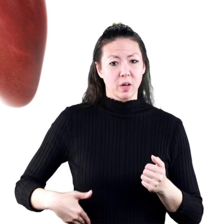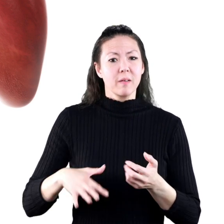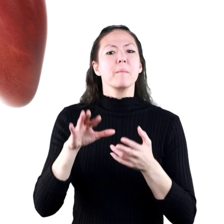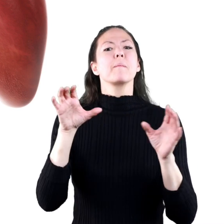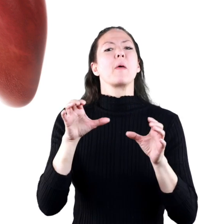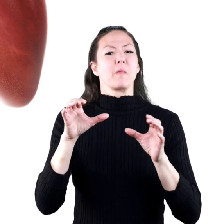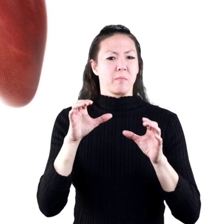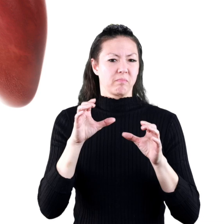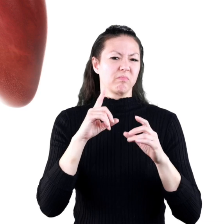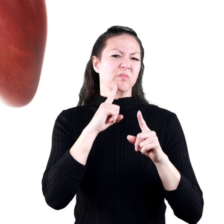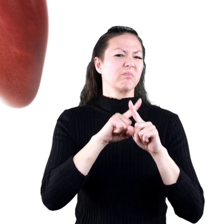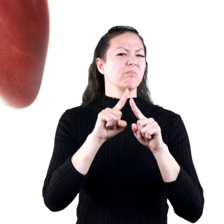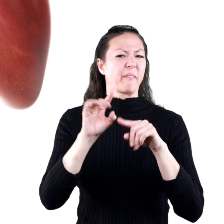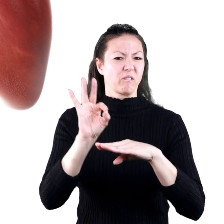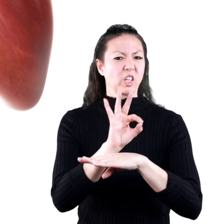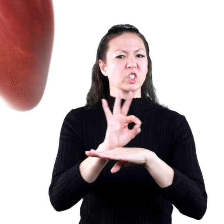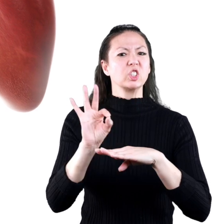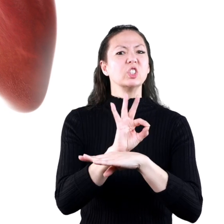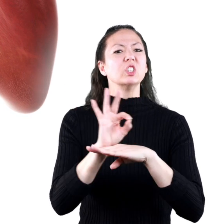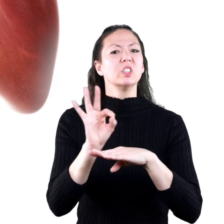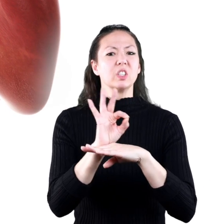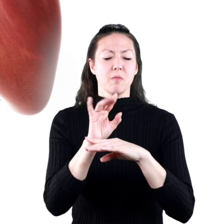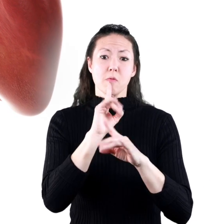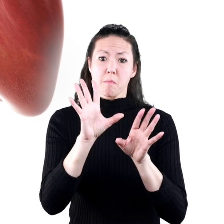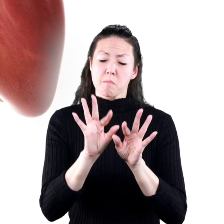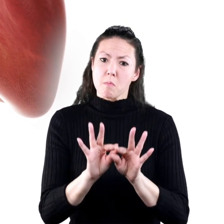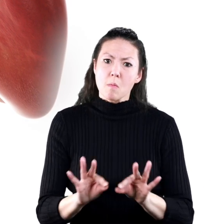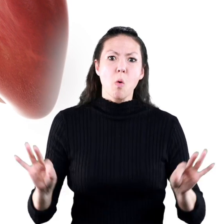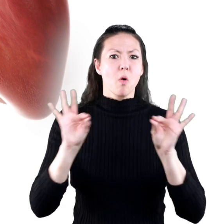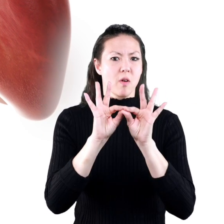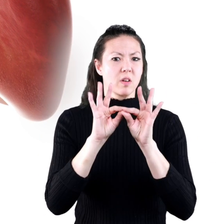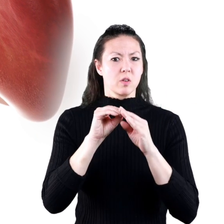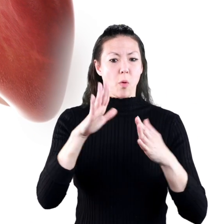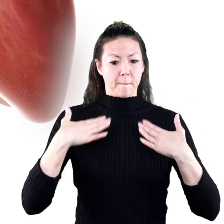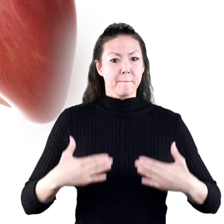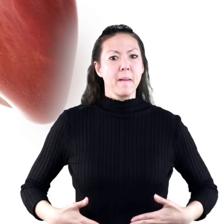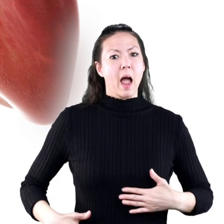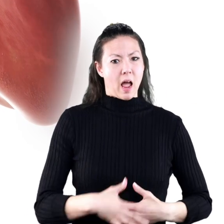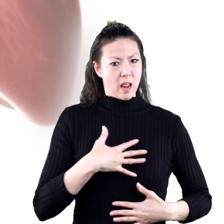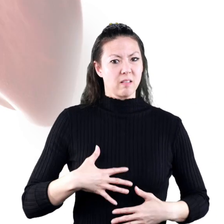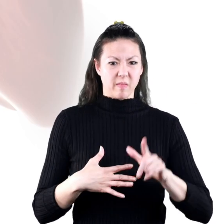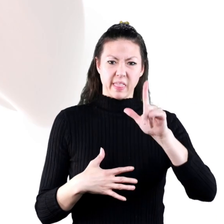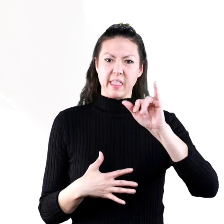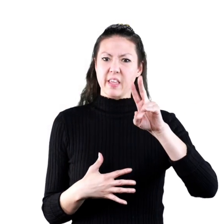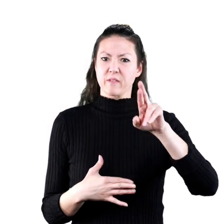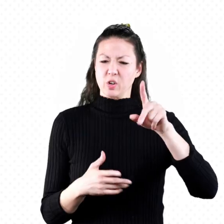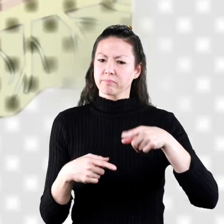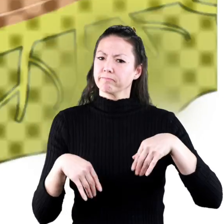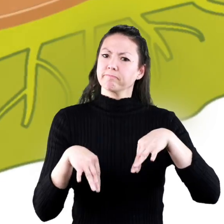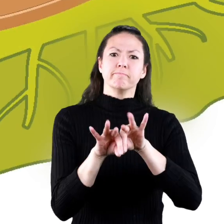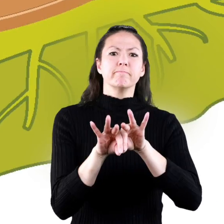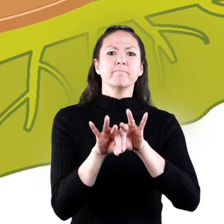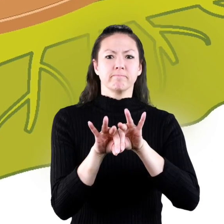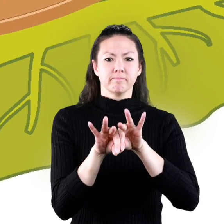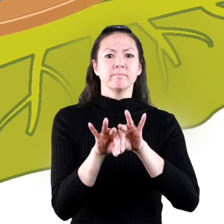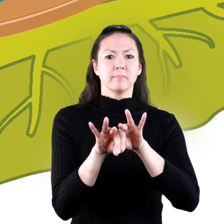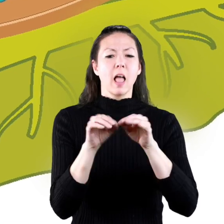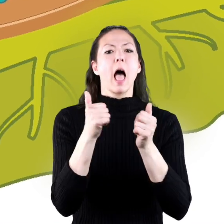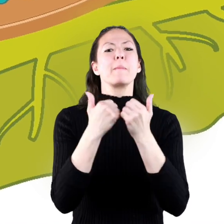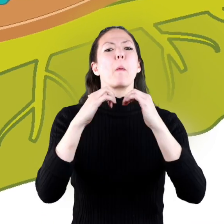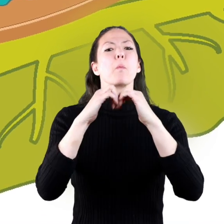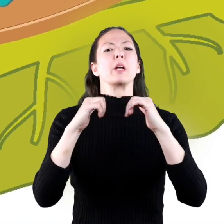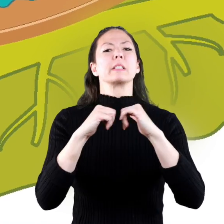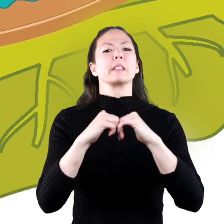performs hundreds of other functions. The liver, one of the most important organs in your body. The gastric juices